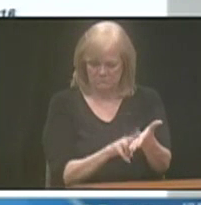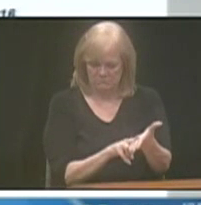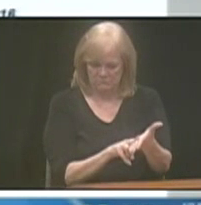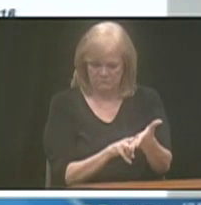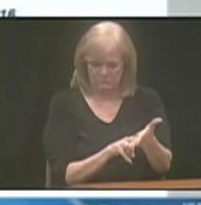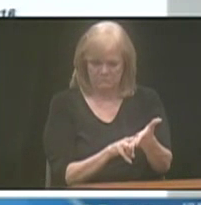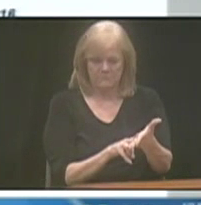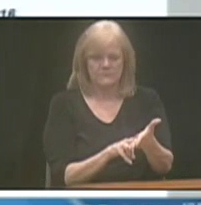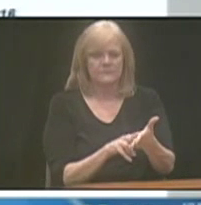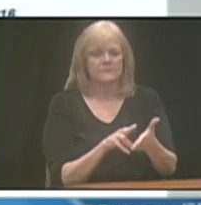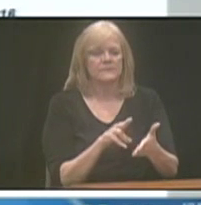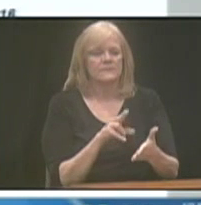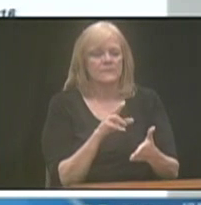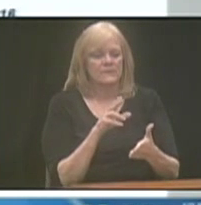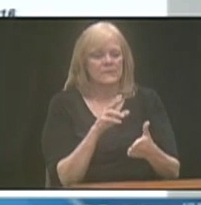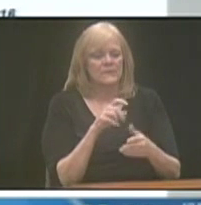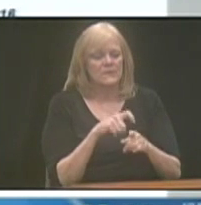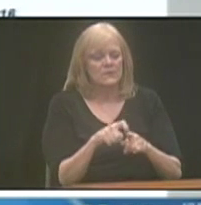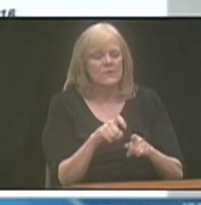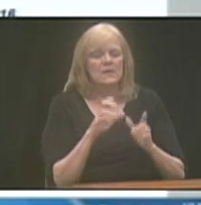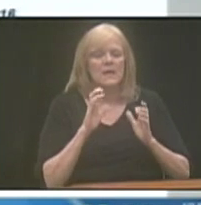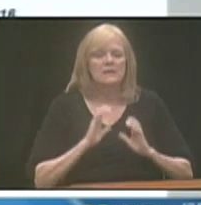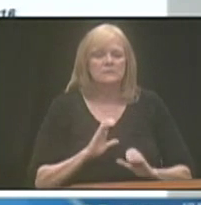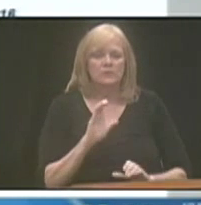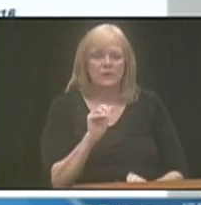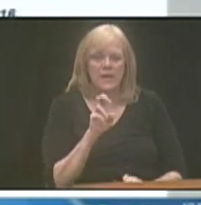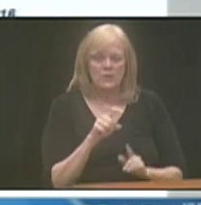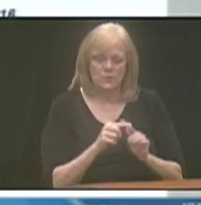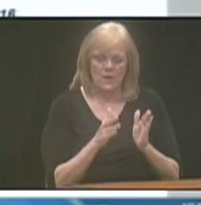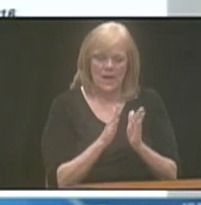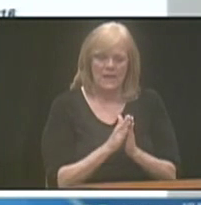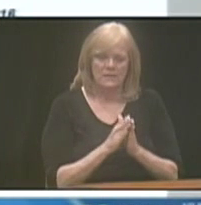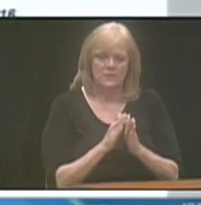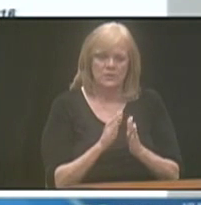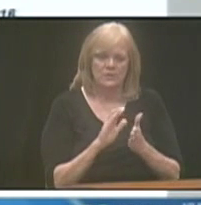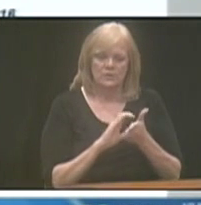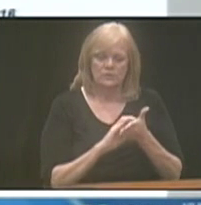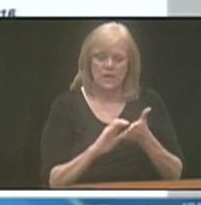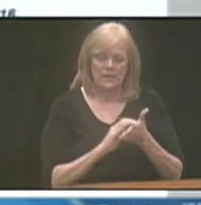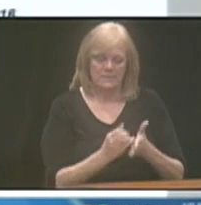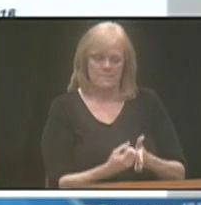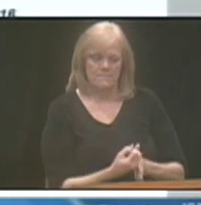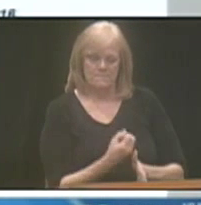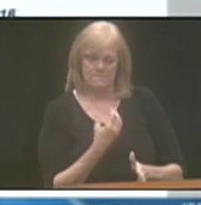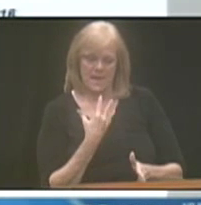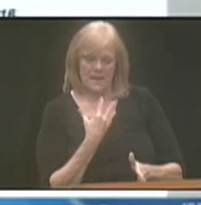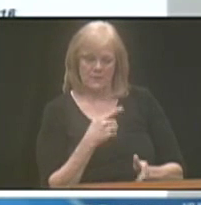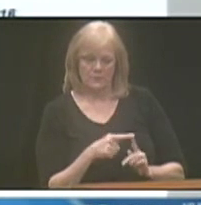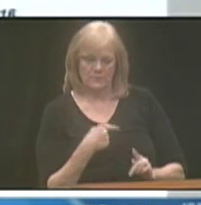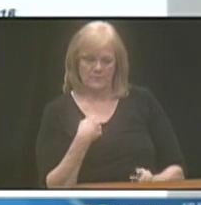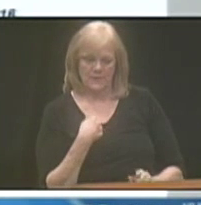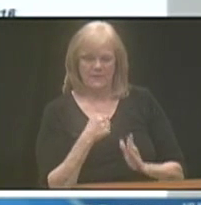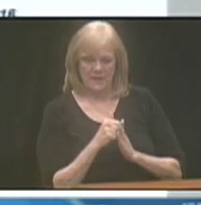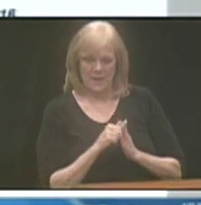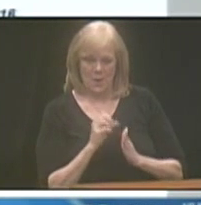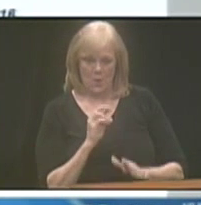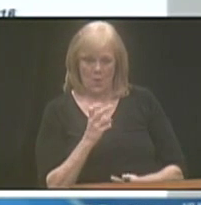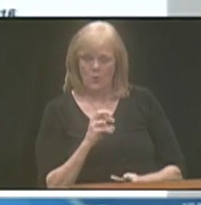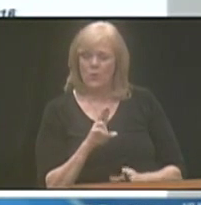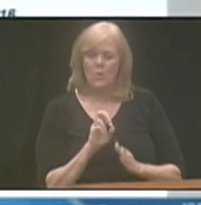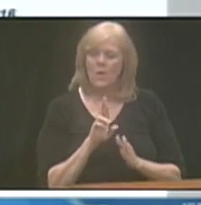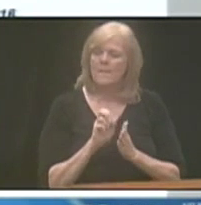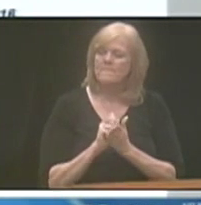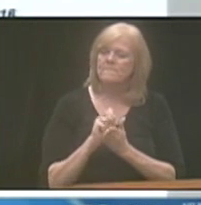call the customer care center to ask a check be mailed to you, the account owner, or mailed to a third